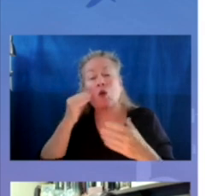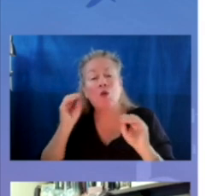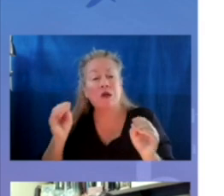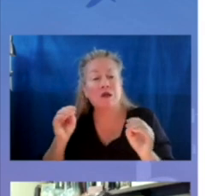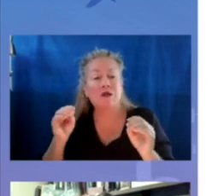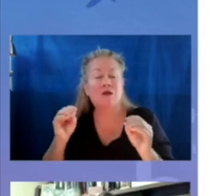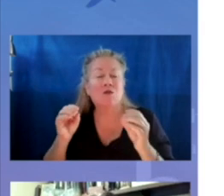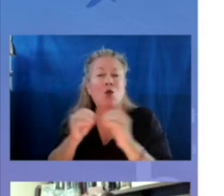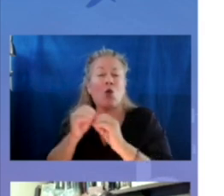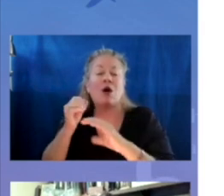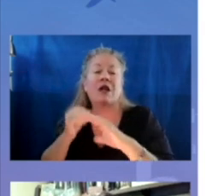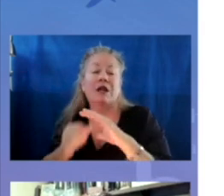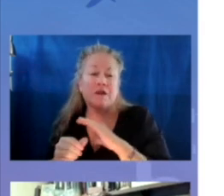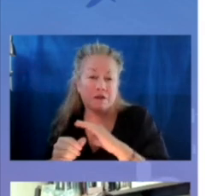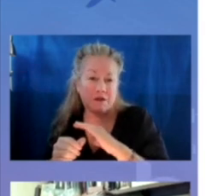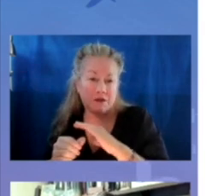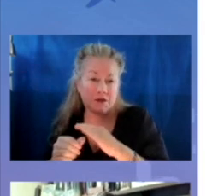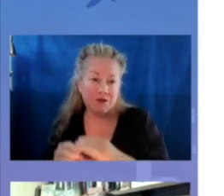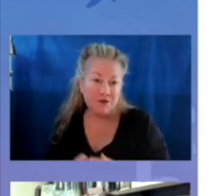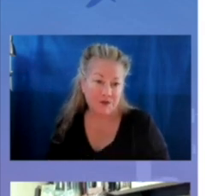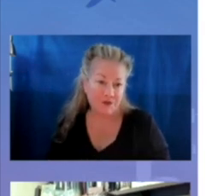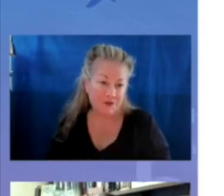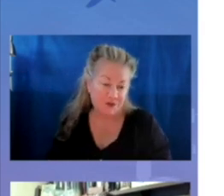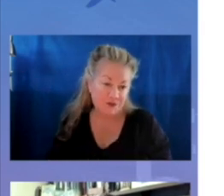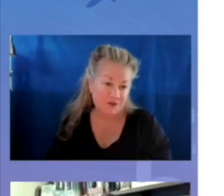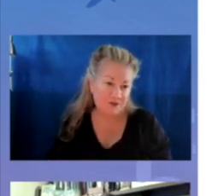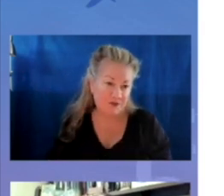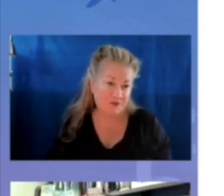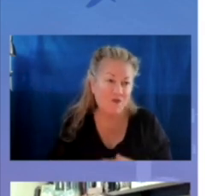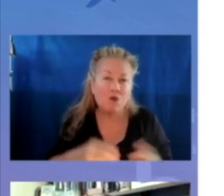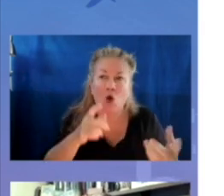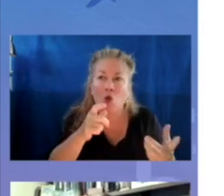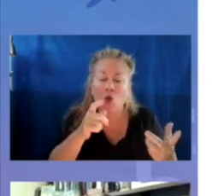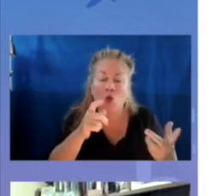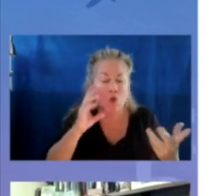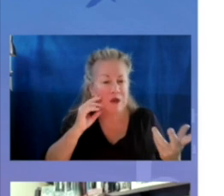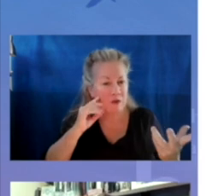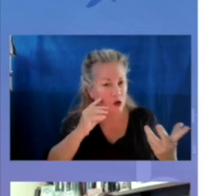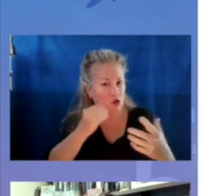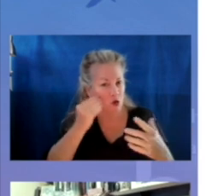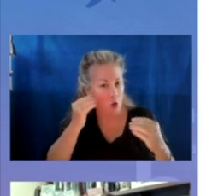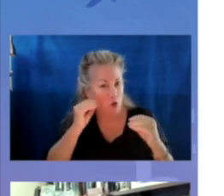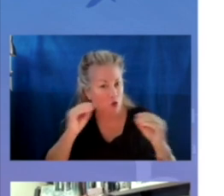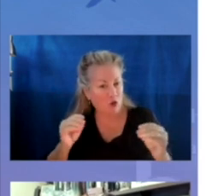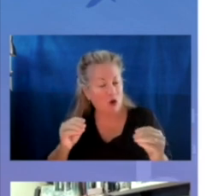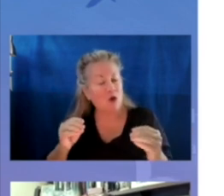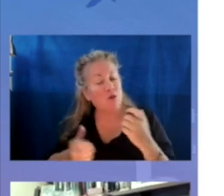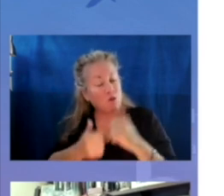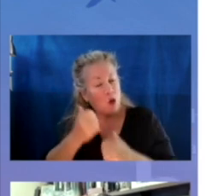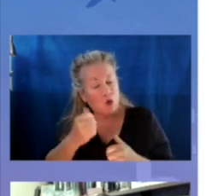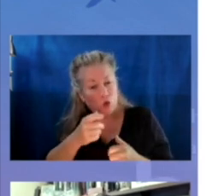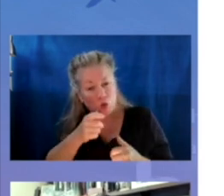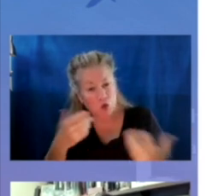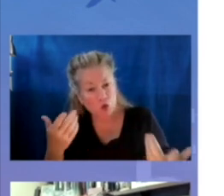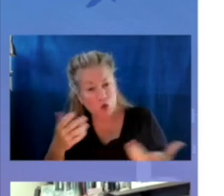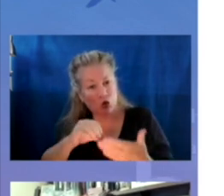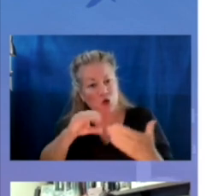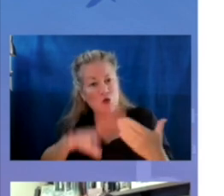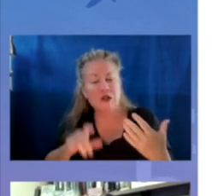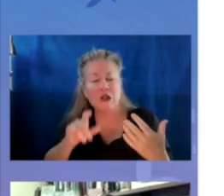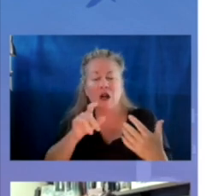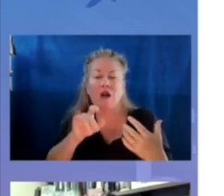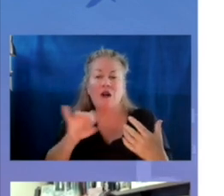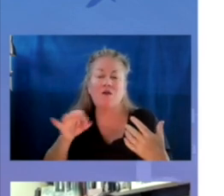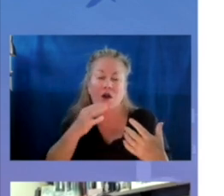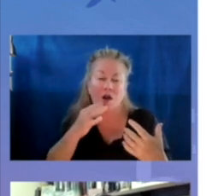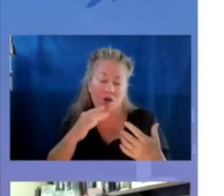all that much more hidden. Looking at who experiences homelessness, most students who experience homelessness are students